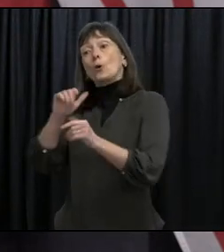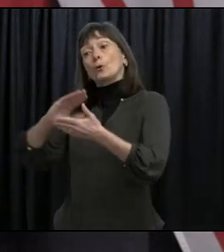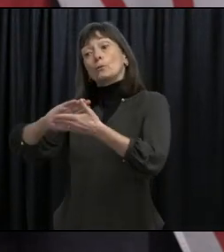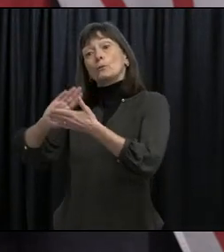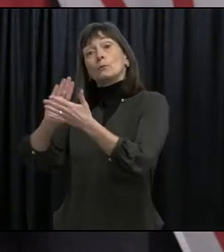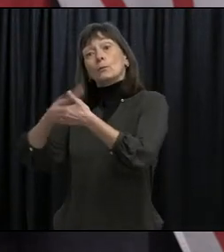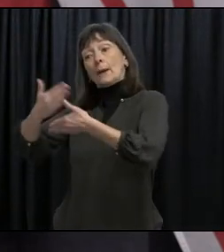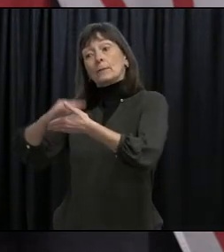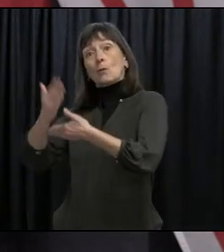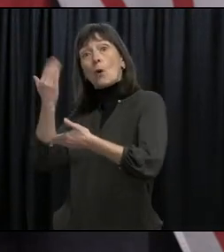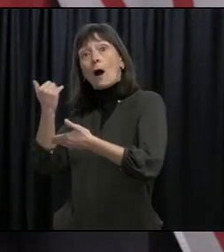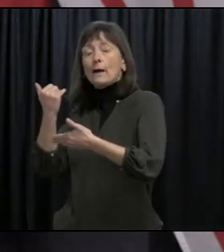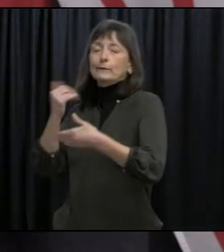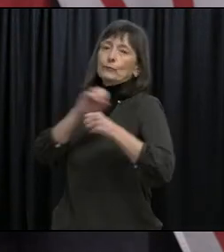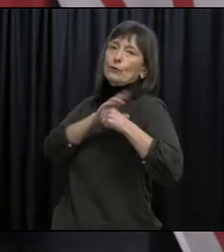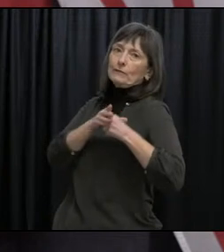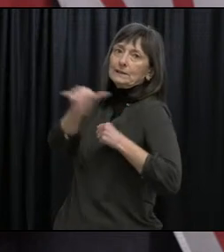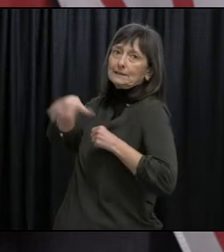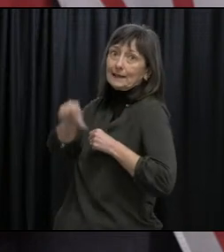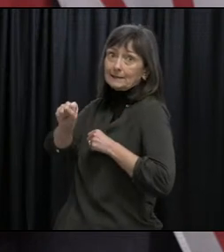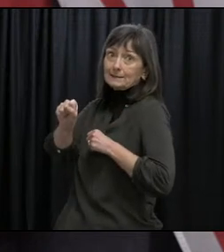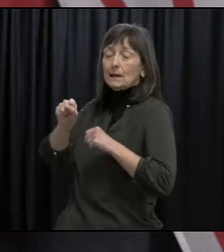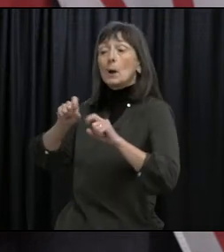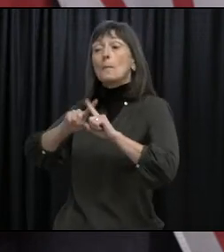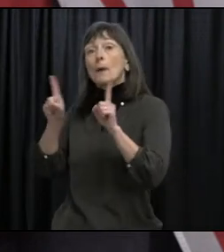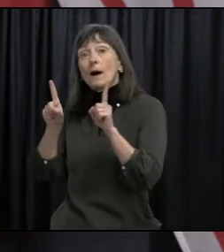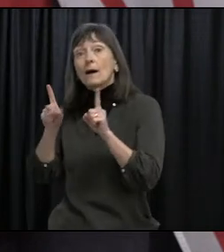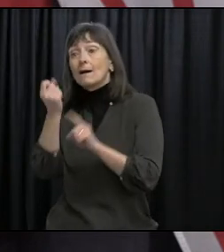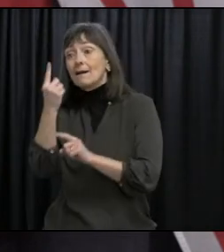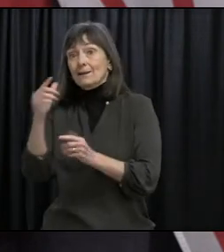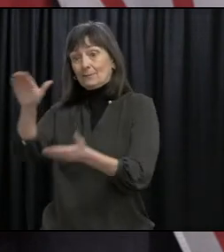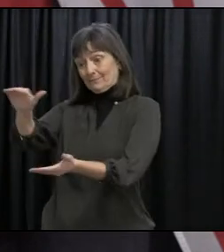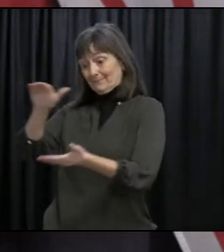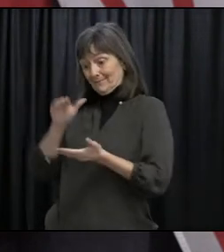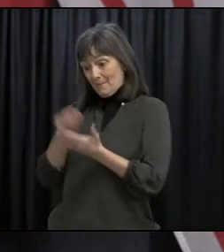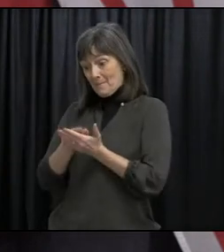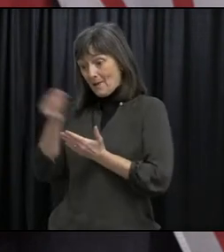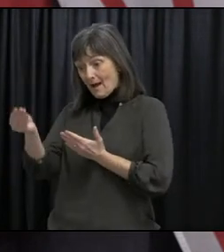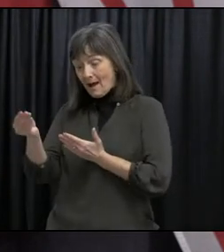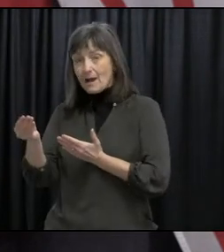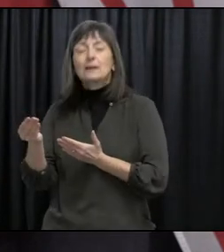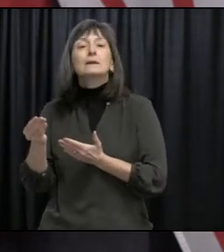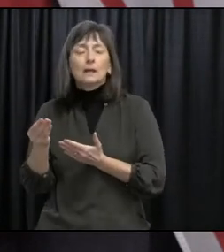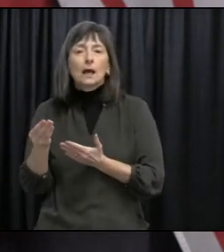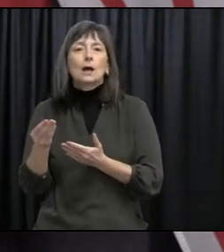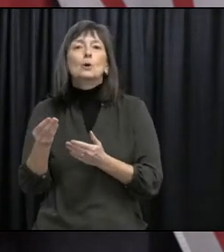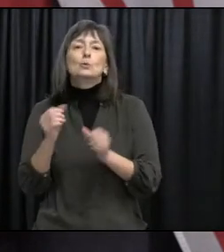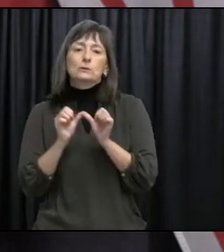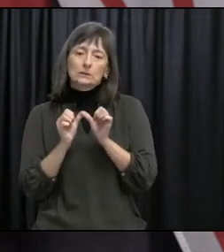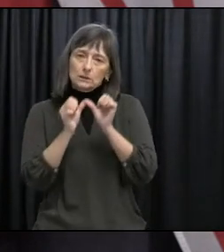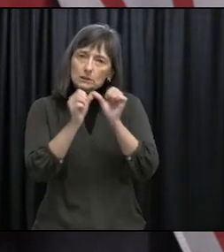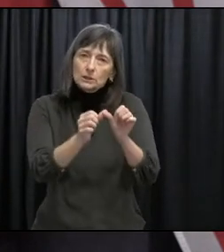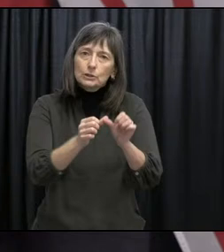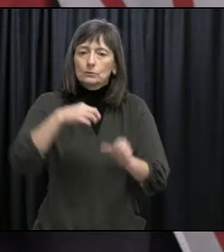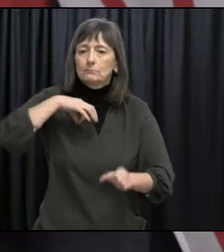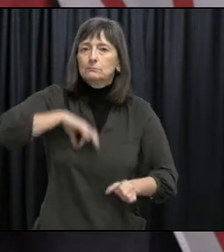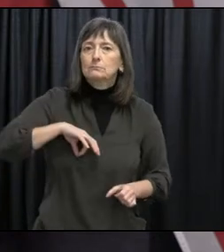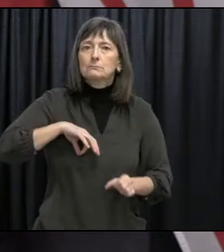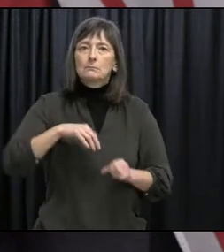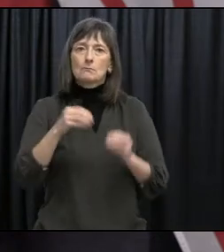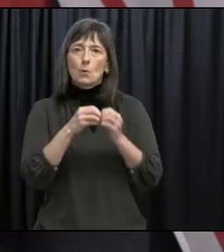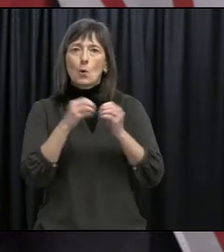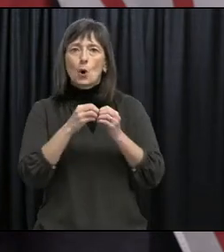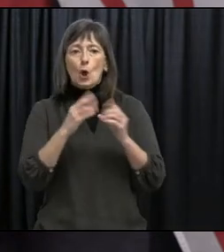once all of these devices are available, they will also support the important shift in education towards e-learning